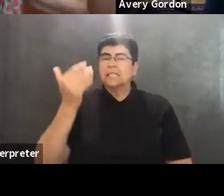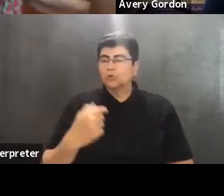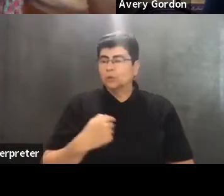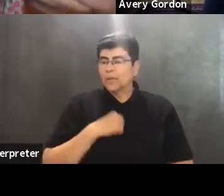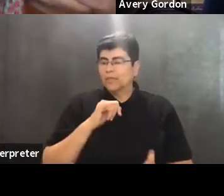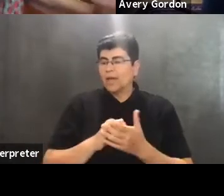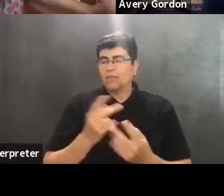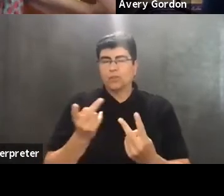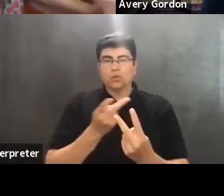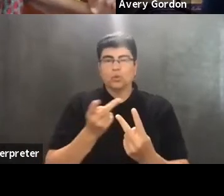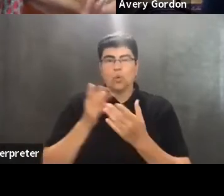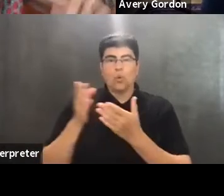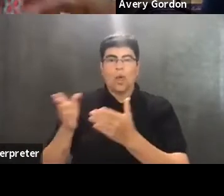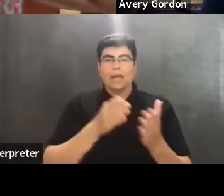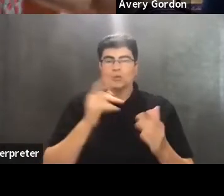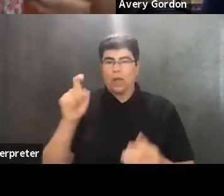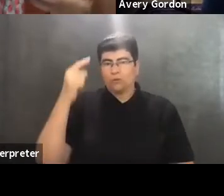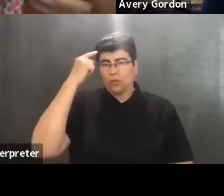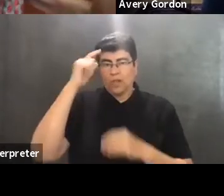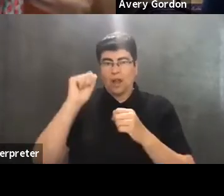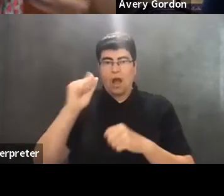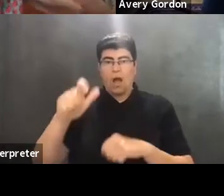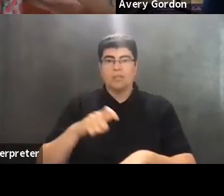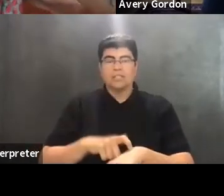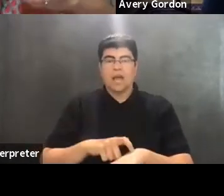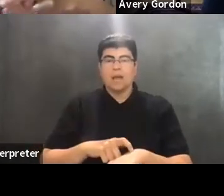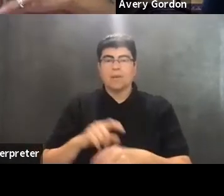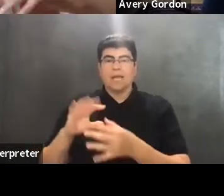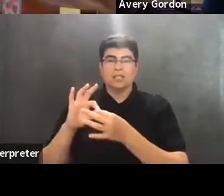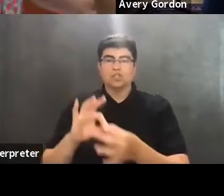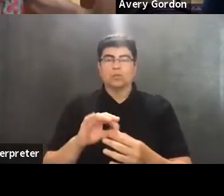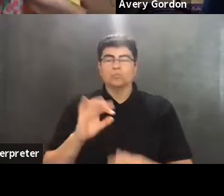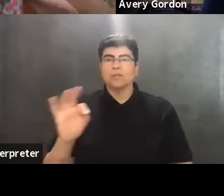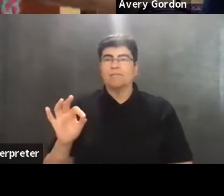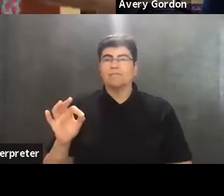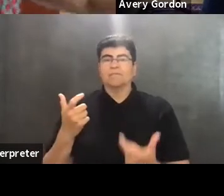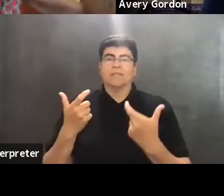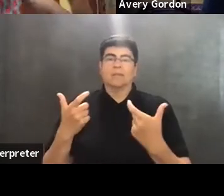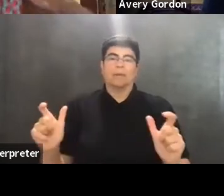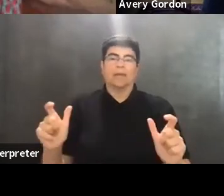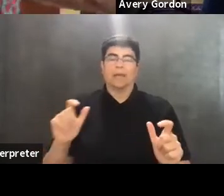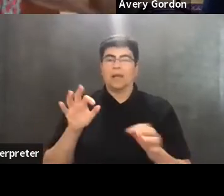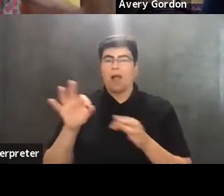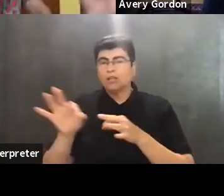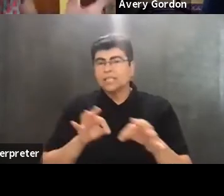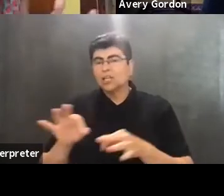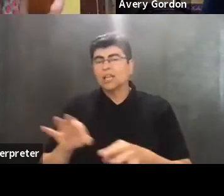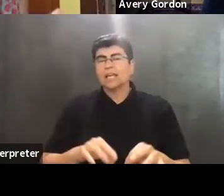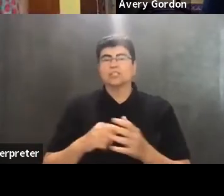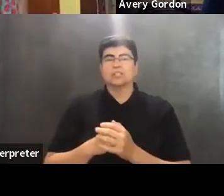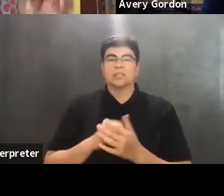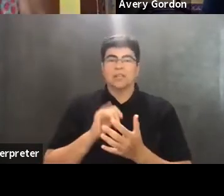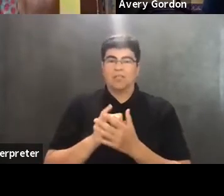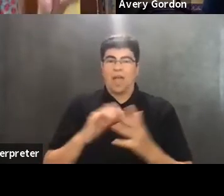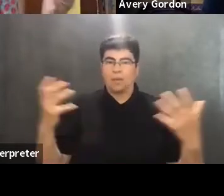the two ways we have to think all the time are in, in terms of, you know, the big articulations that pull